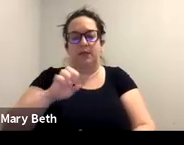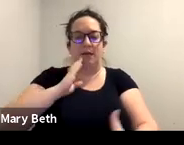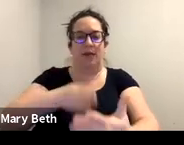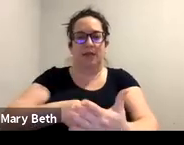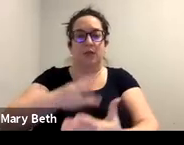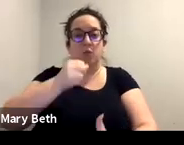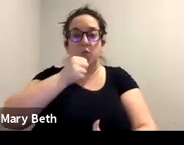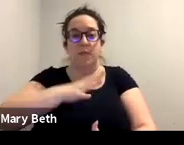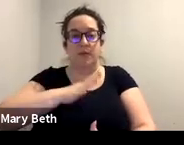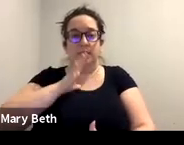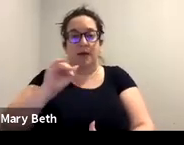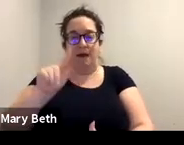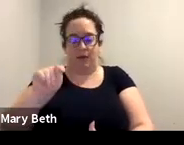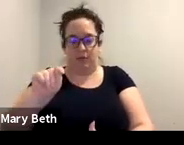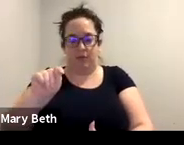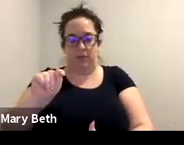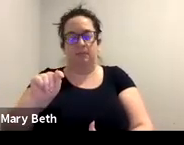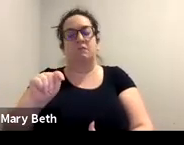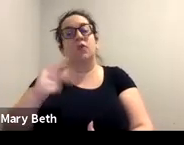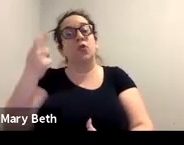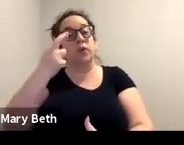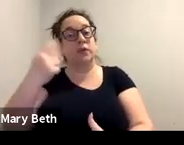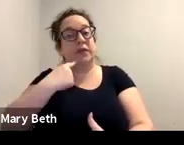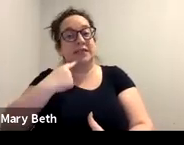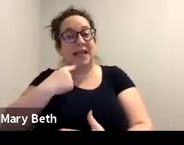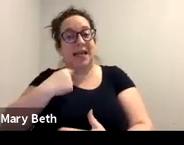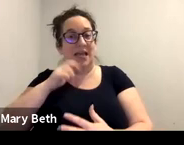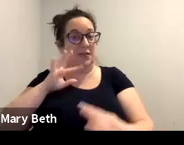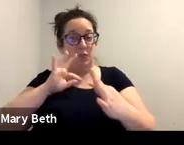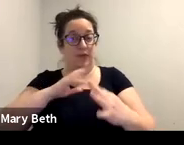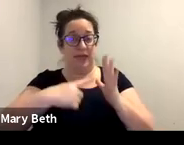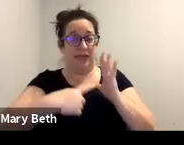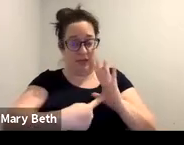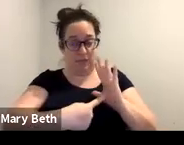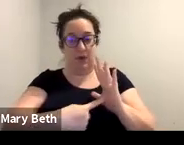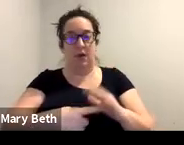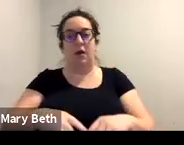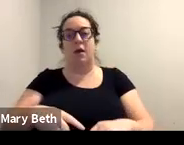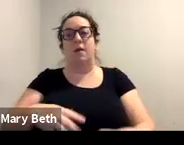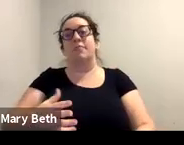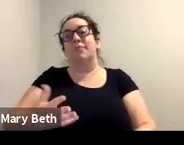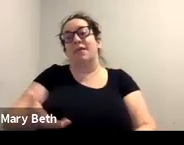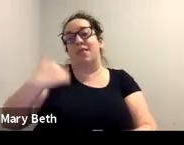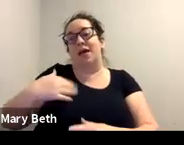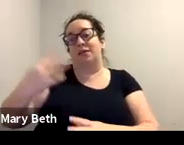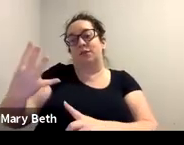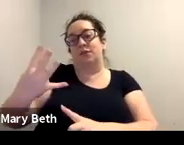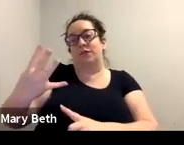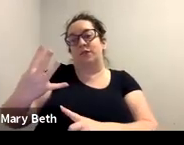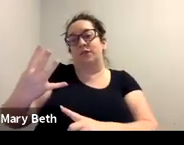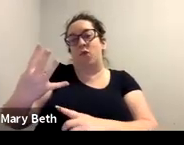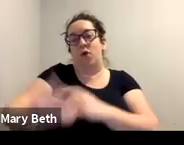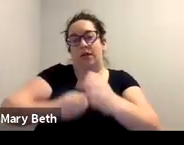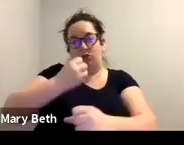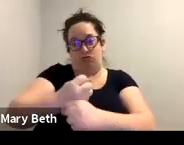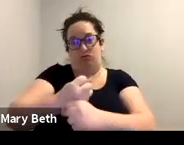reason why I say this is the last four years is the perfect example of how drastically the immigration system can